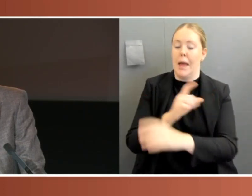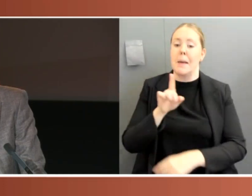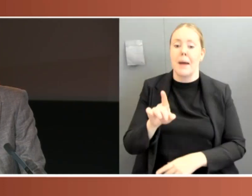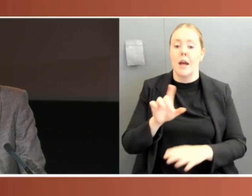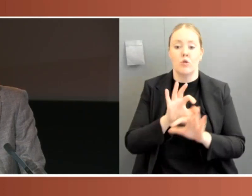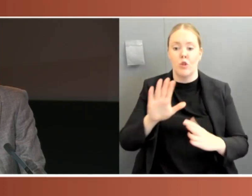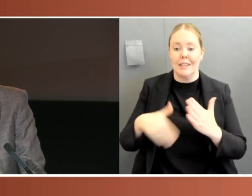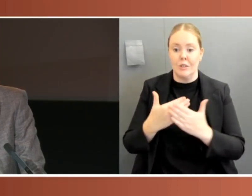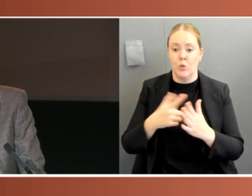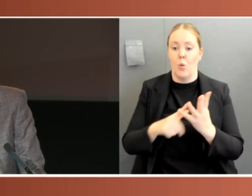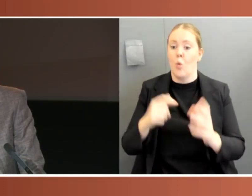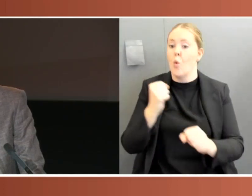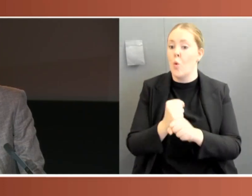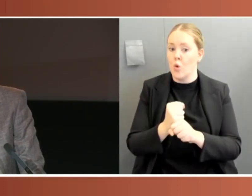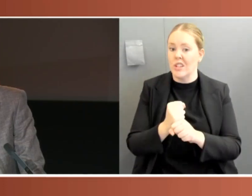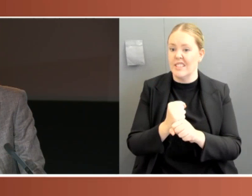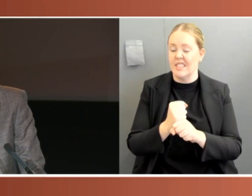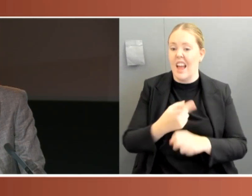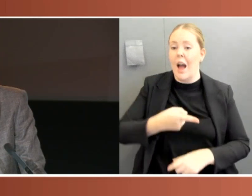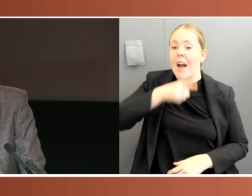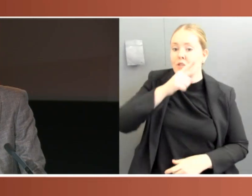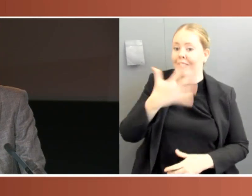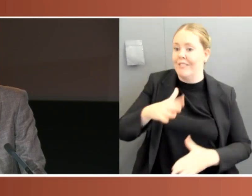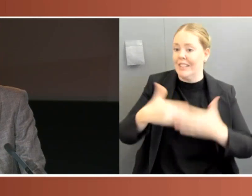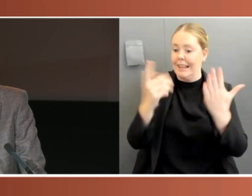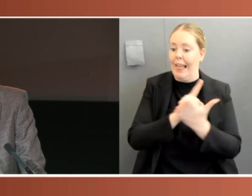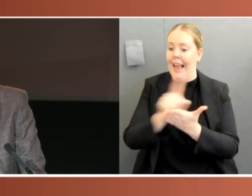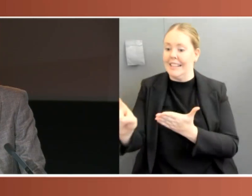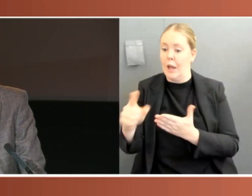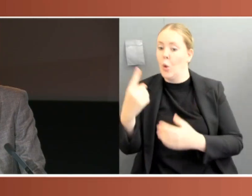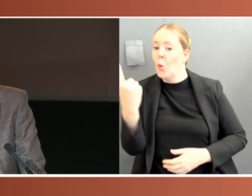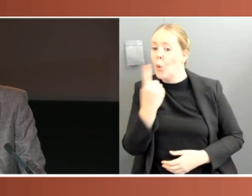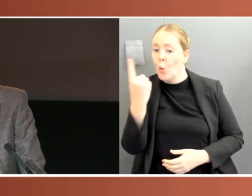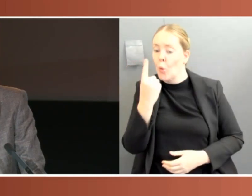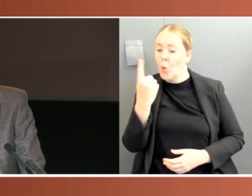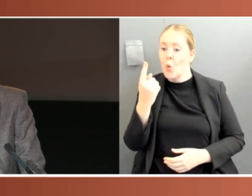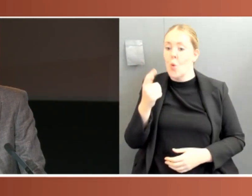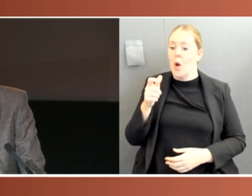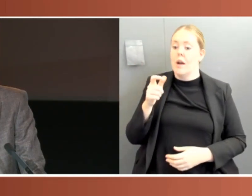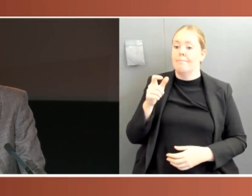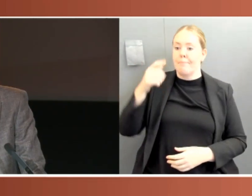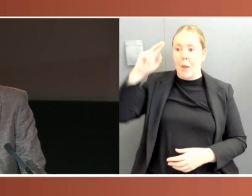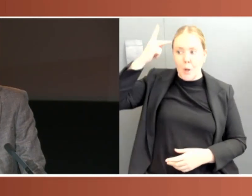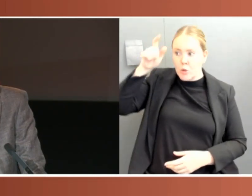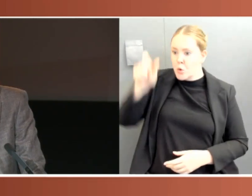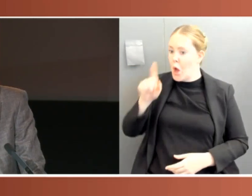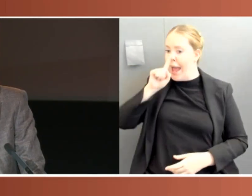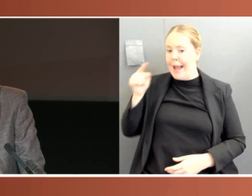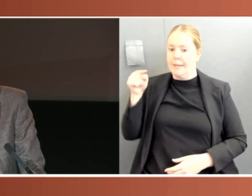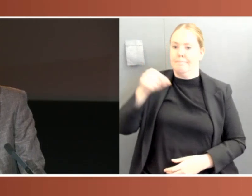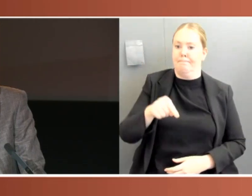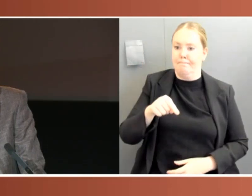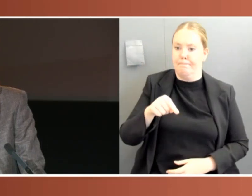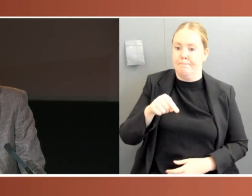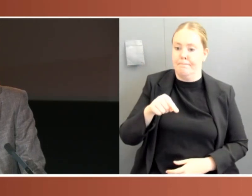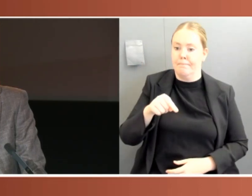later, that it was finally agreed that members who were not able to be present because of COVID would be able to present through hybrid virtual technology.